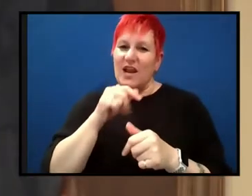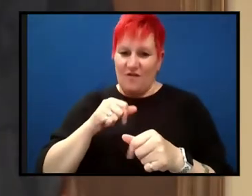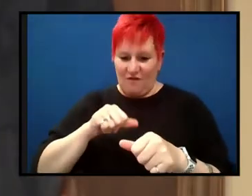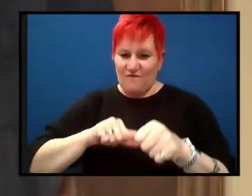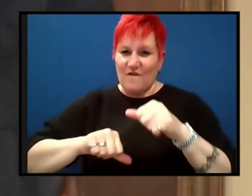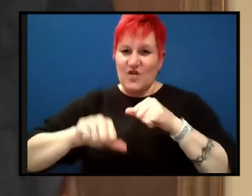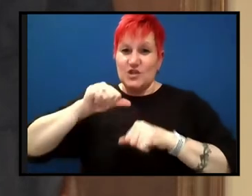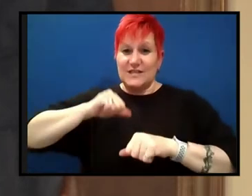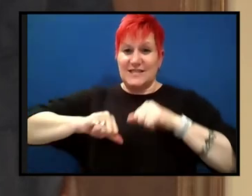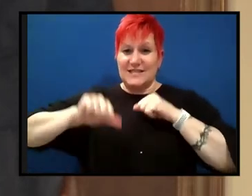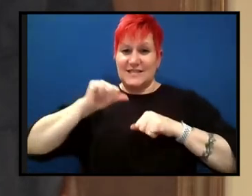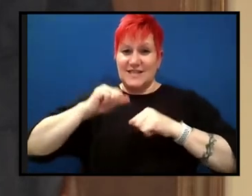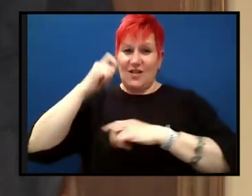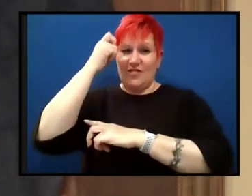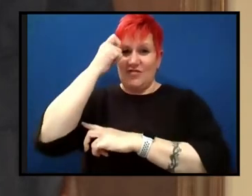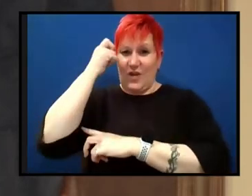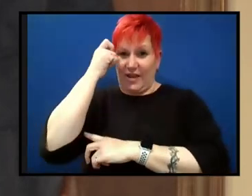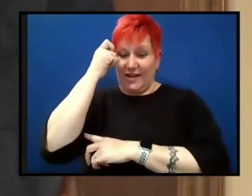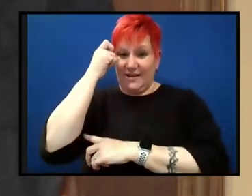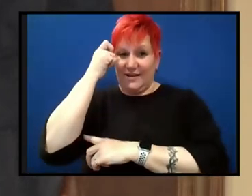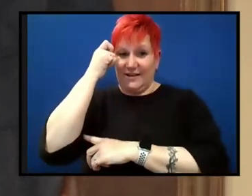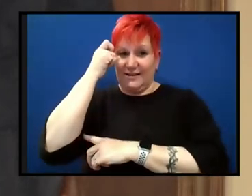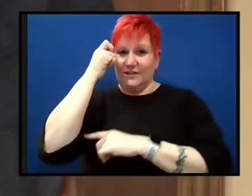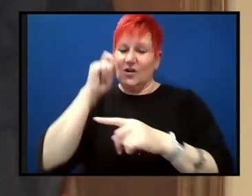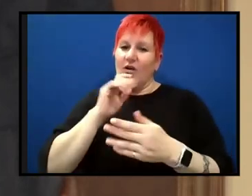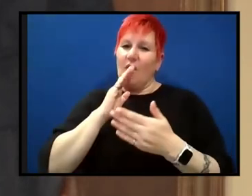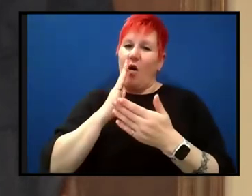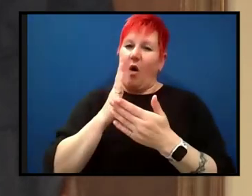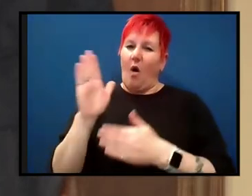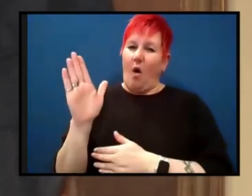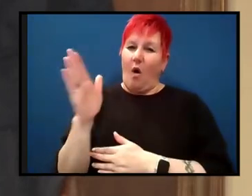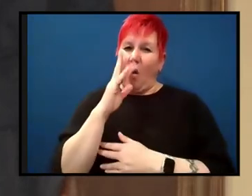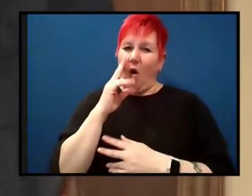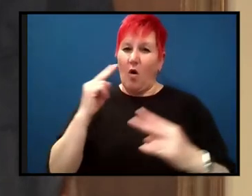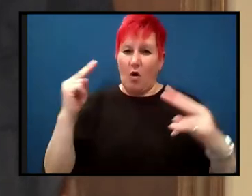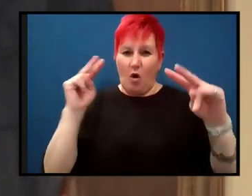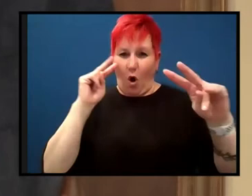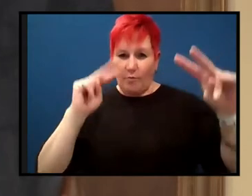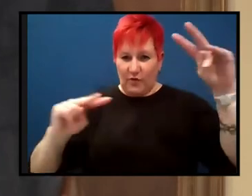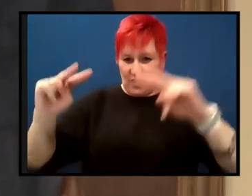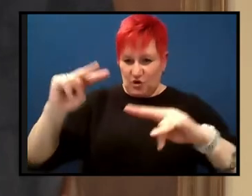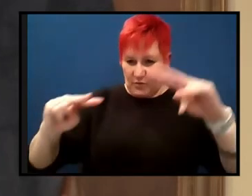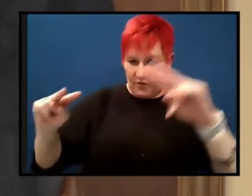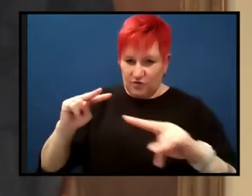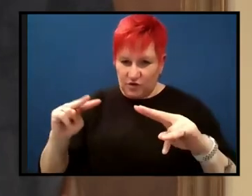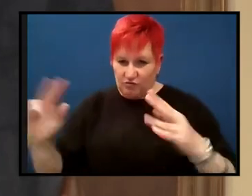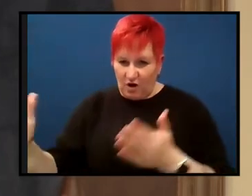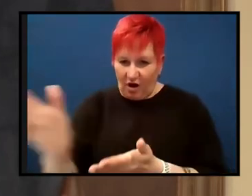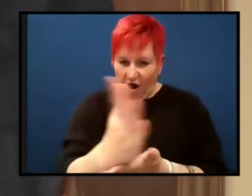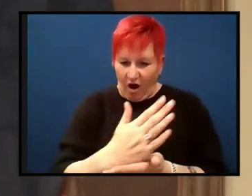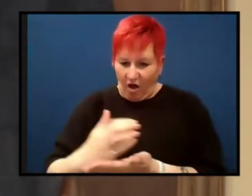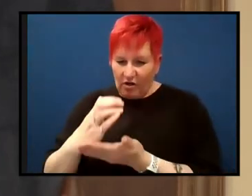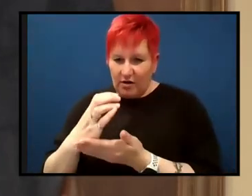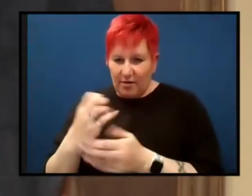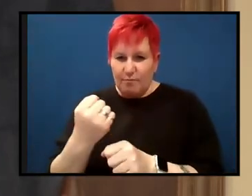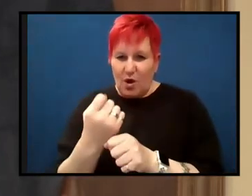kind of, um, allowed all the earth observations to hang together into a unified idea and concept that, that could be